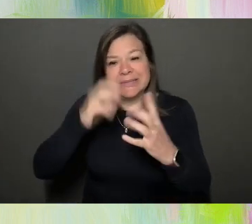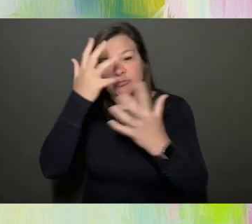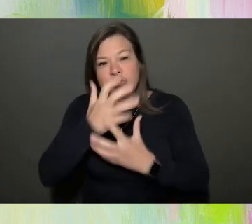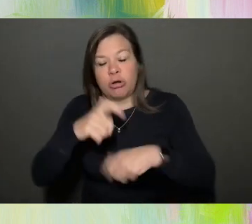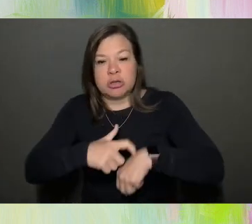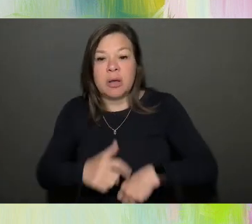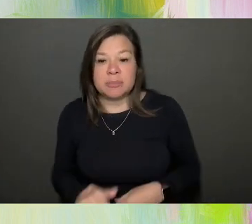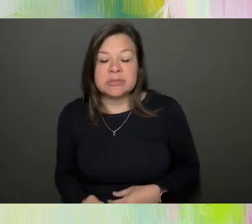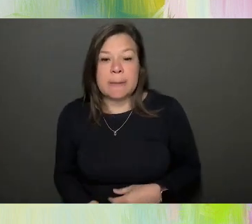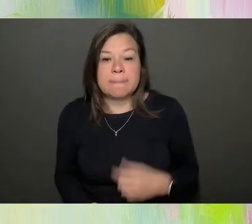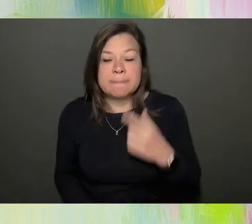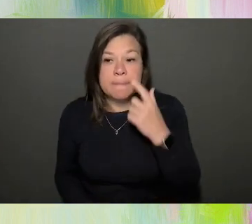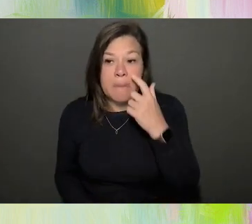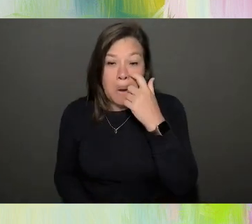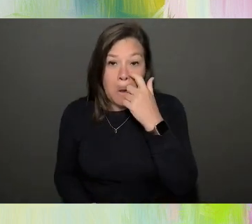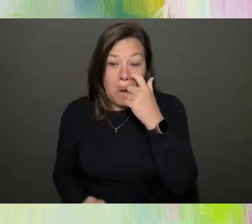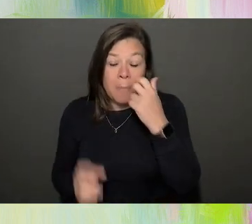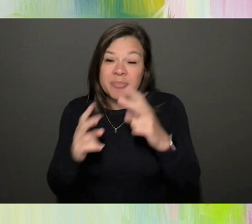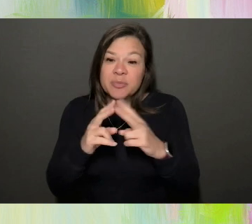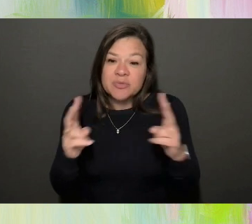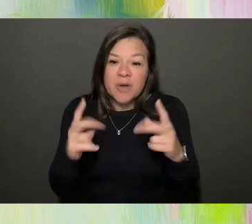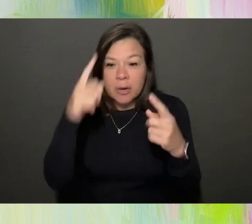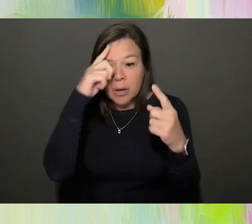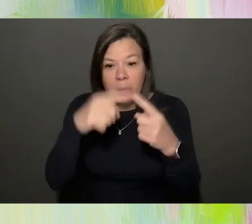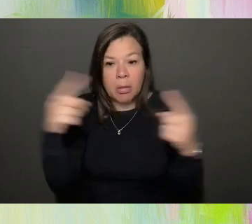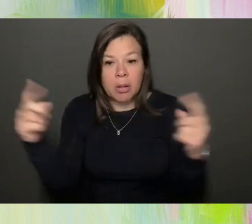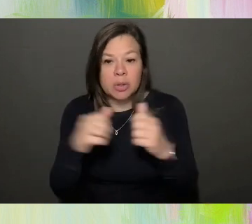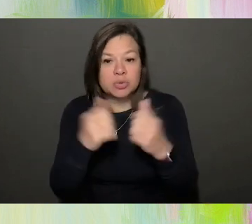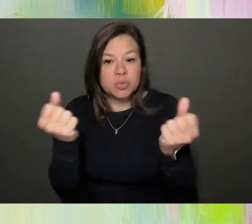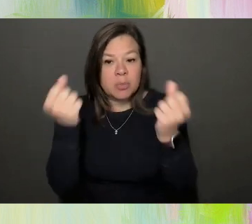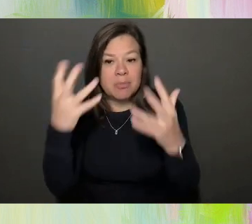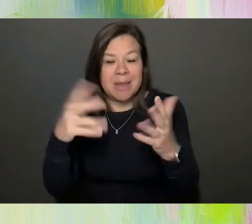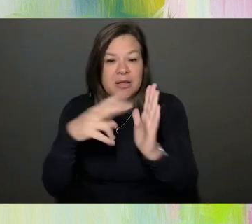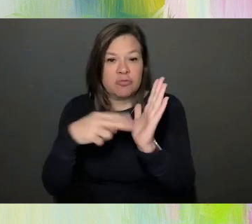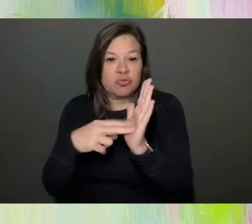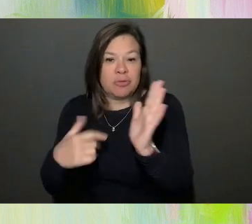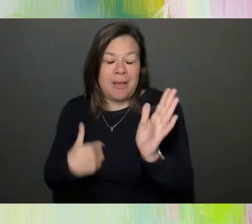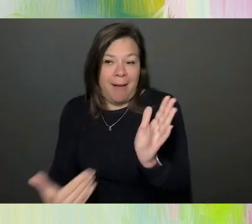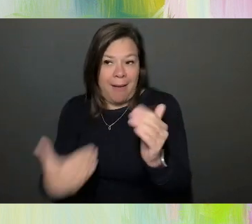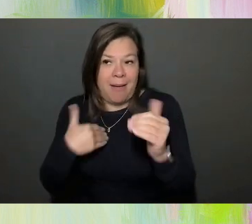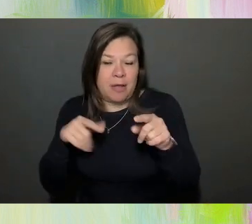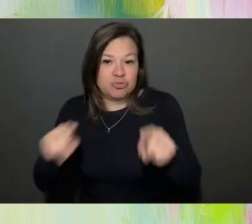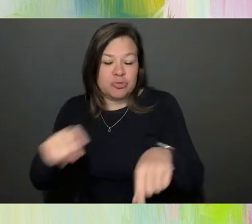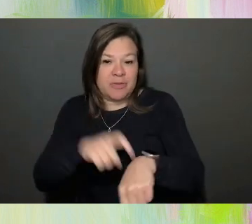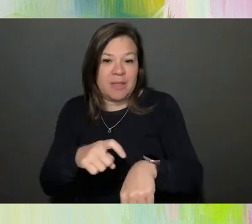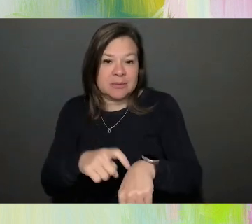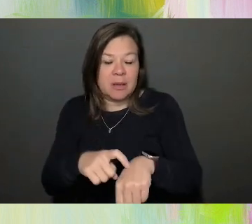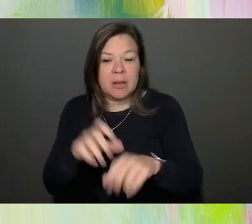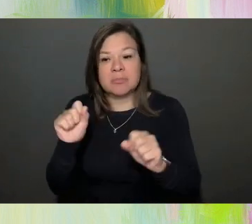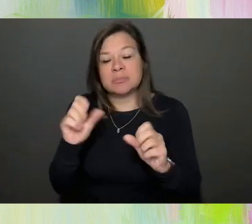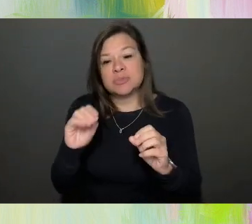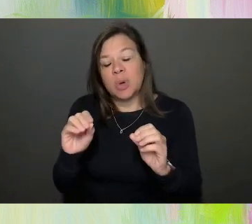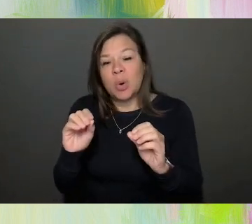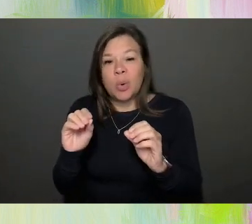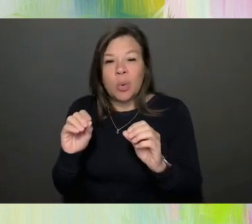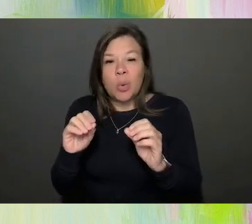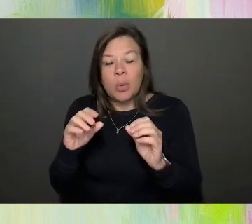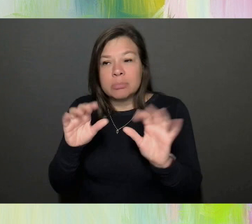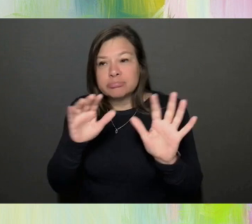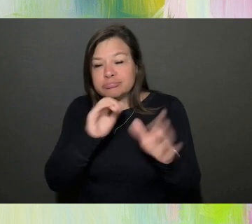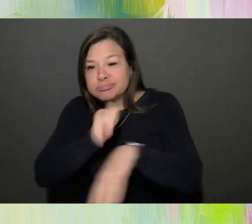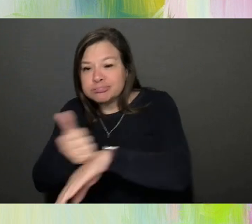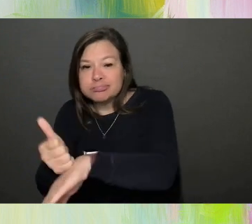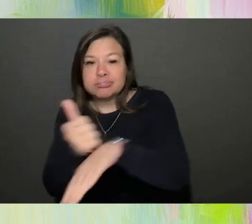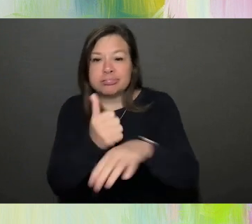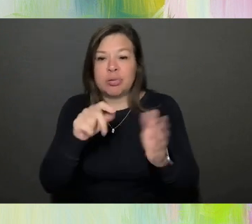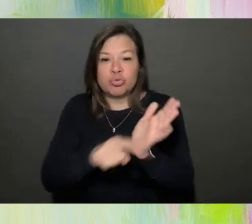And it was very contrary to a lot of the reading that I had at the time with news organizations, with other types of research. And don't get me wrong that these,